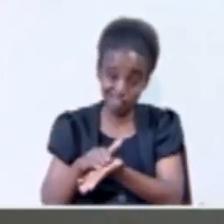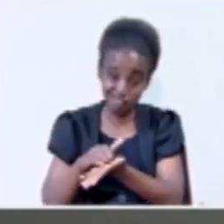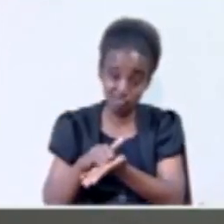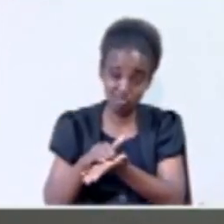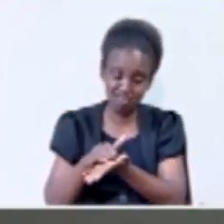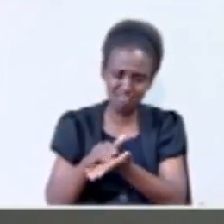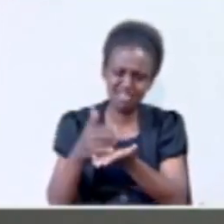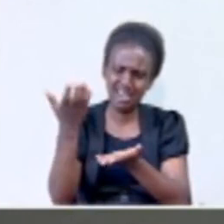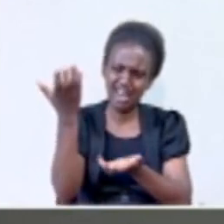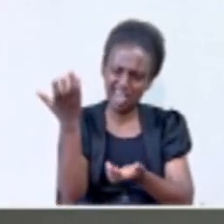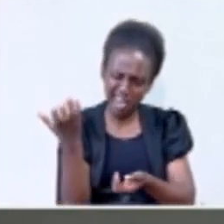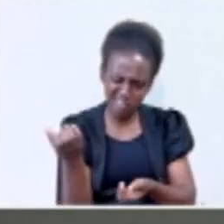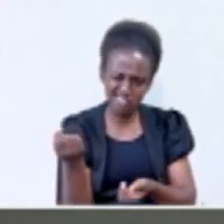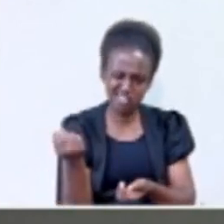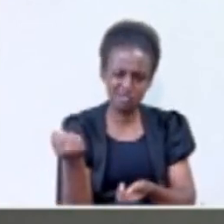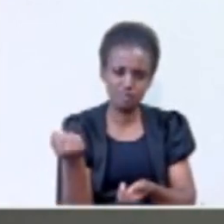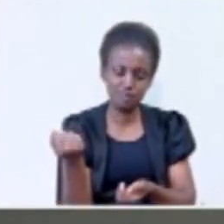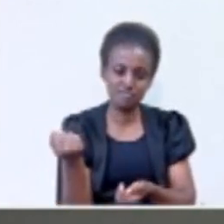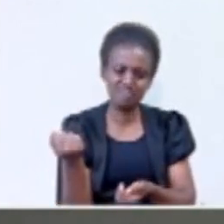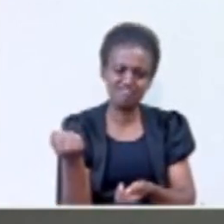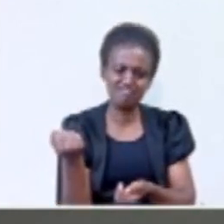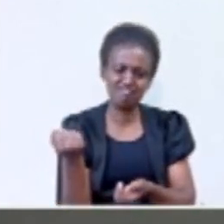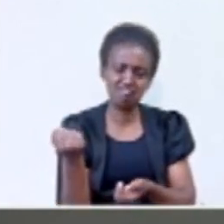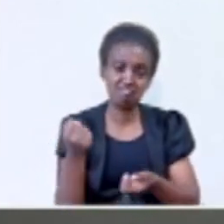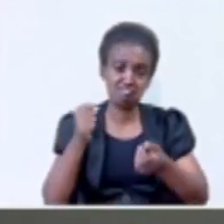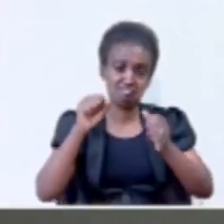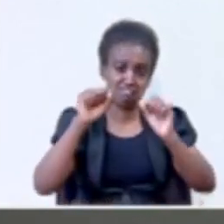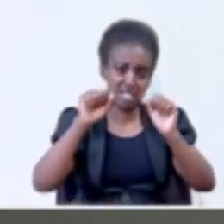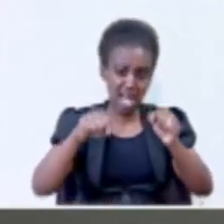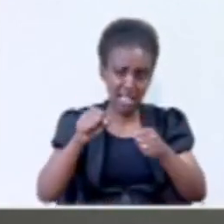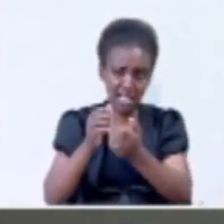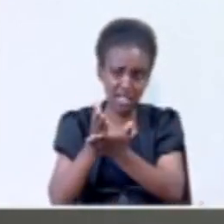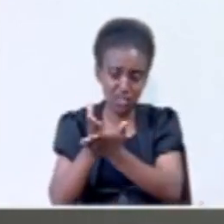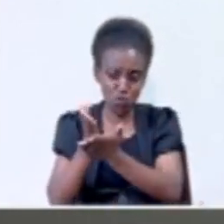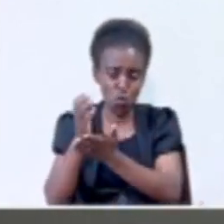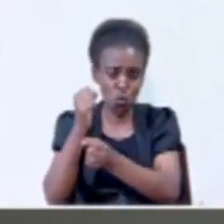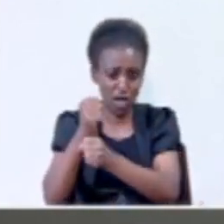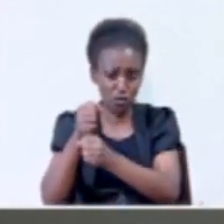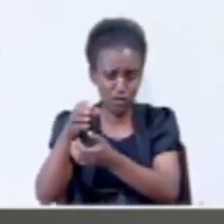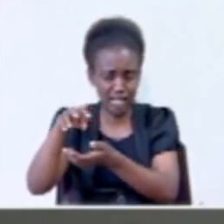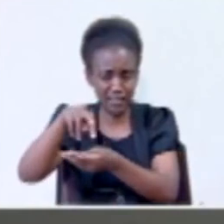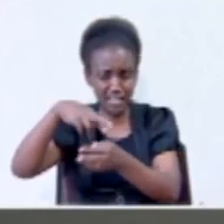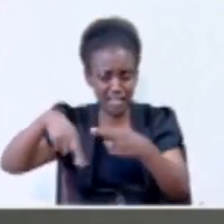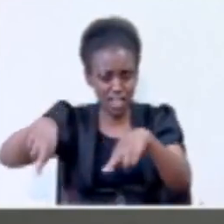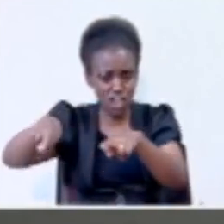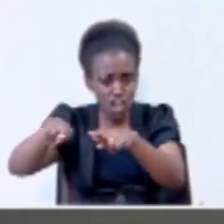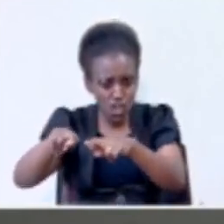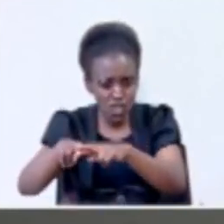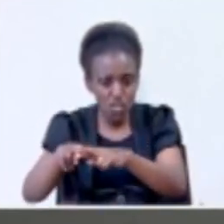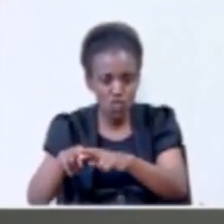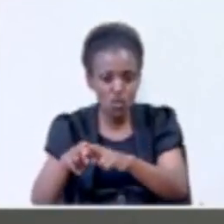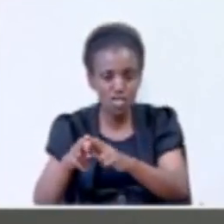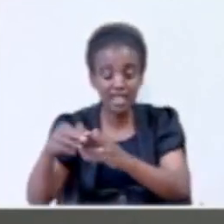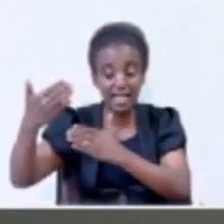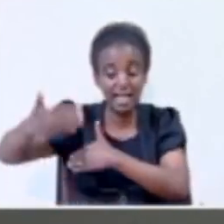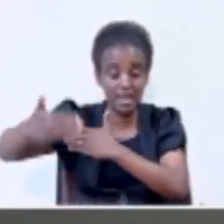that has come to agree to work with the region, the countries in the region, their